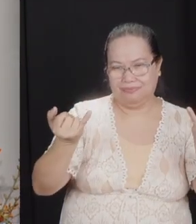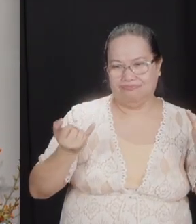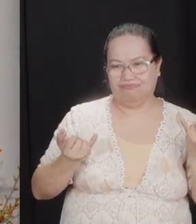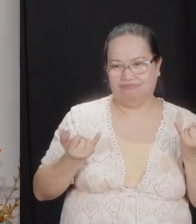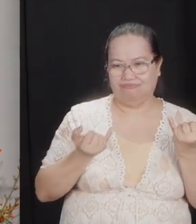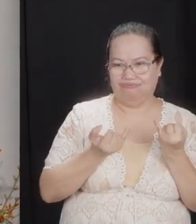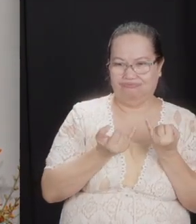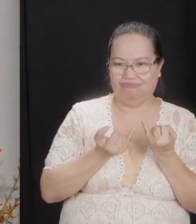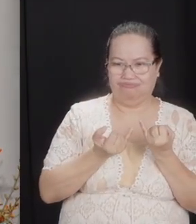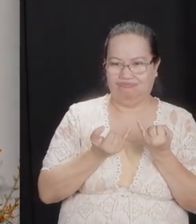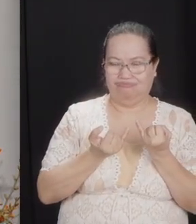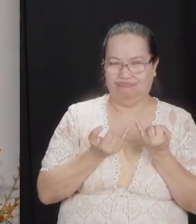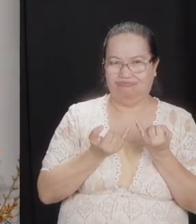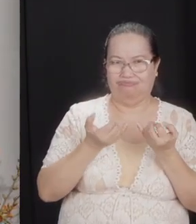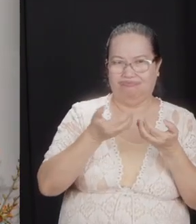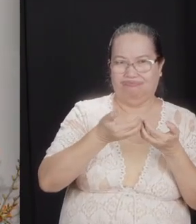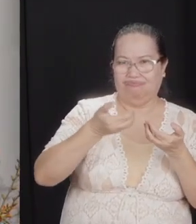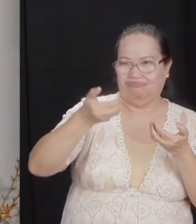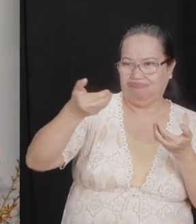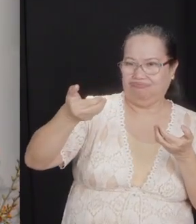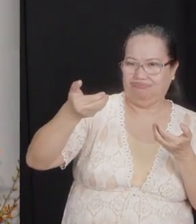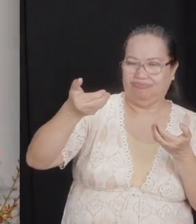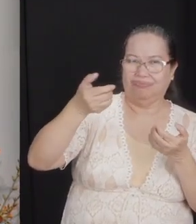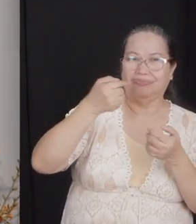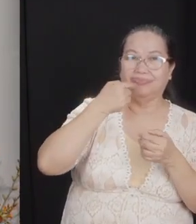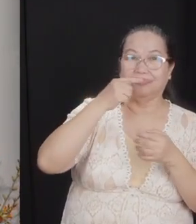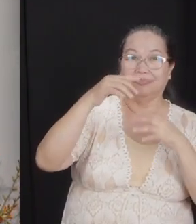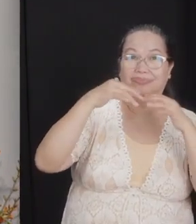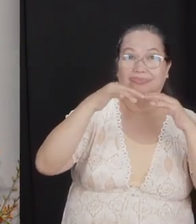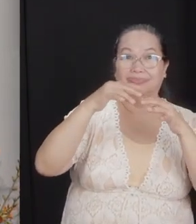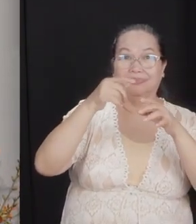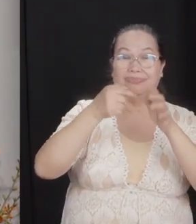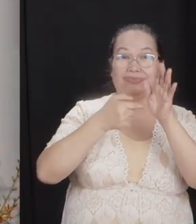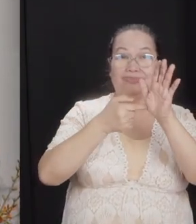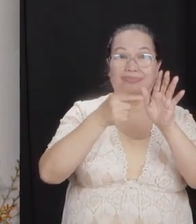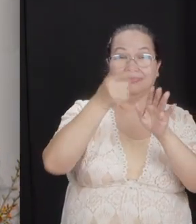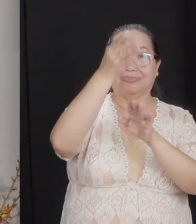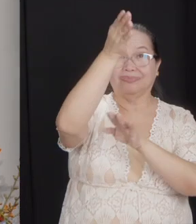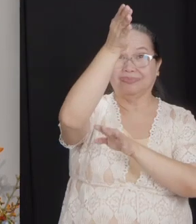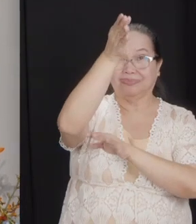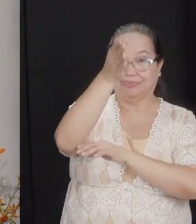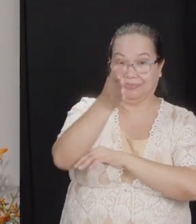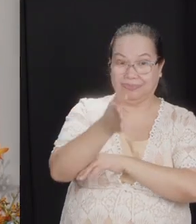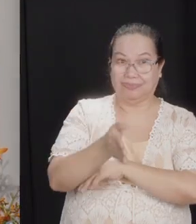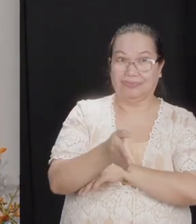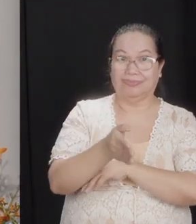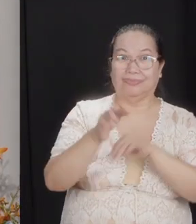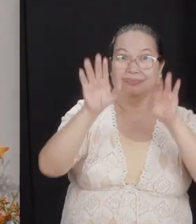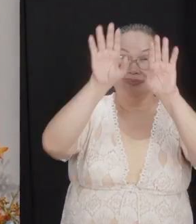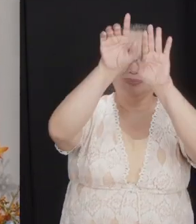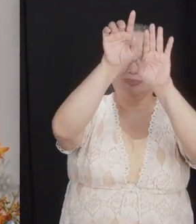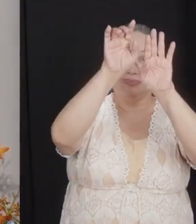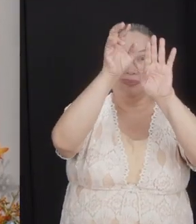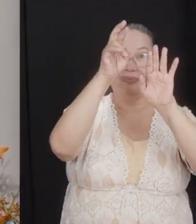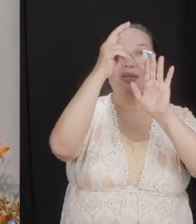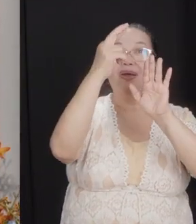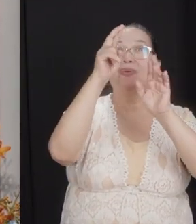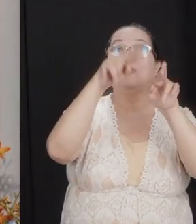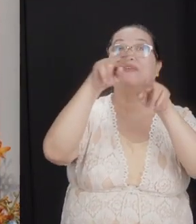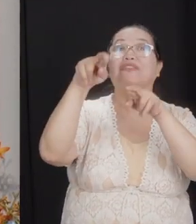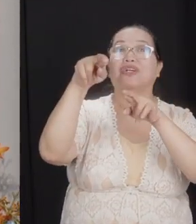I'll not show it. I'll show it later. But the map told you, showed you, there was a dividing line between them called the Jordan River.